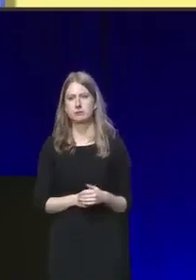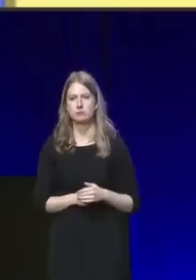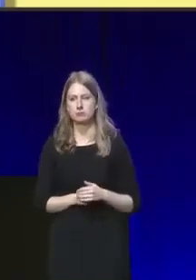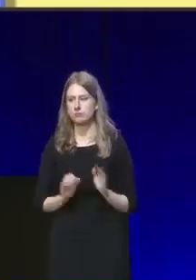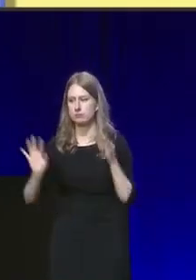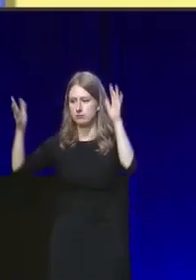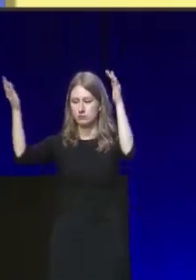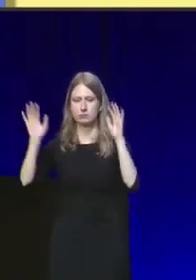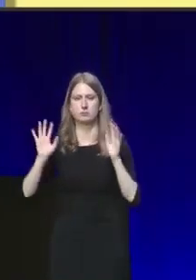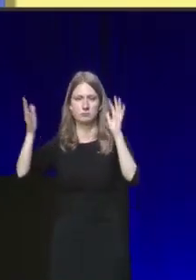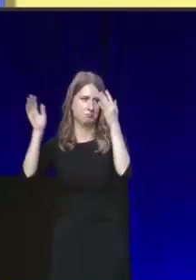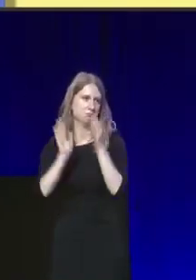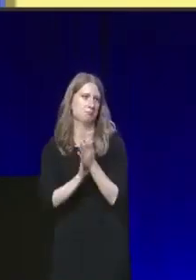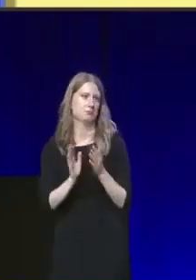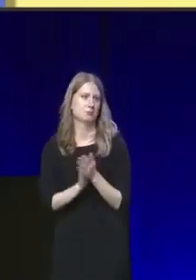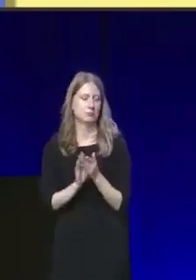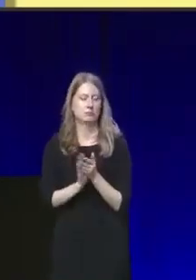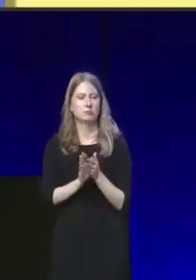APPLAUSE